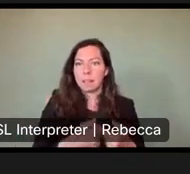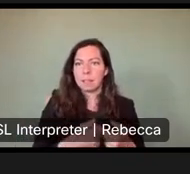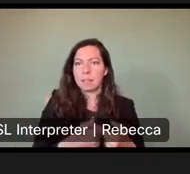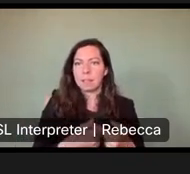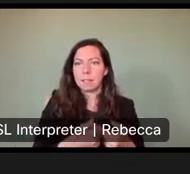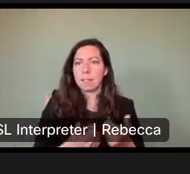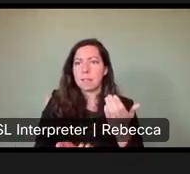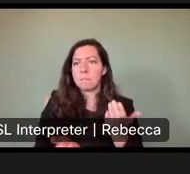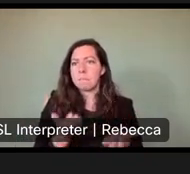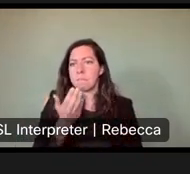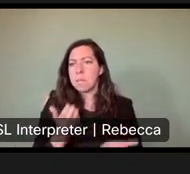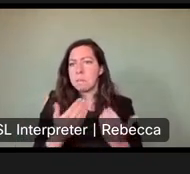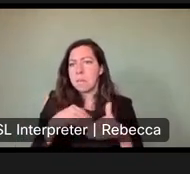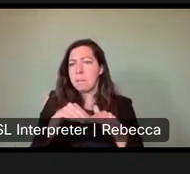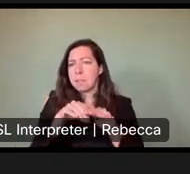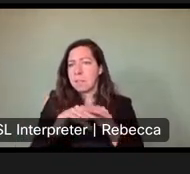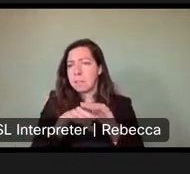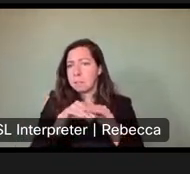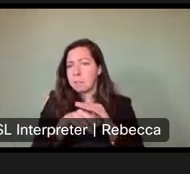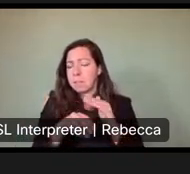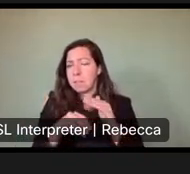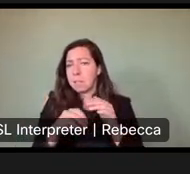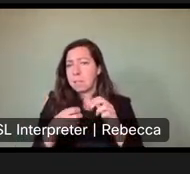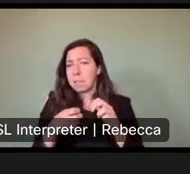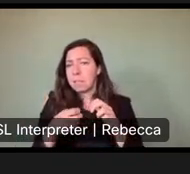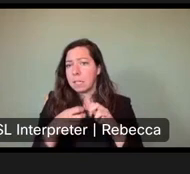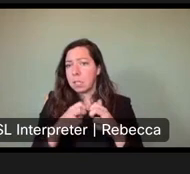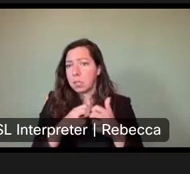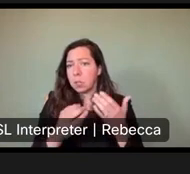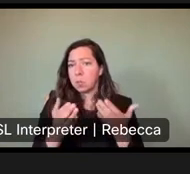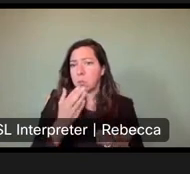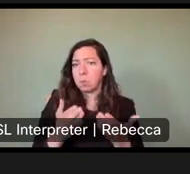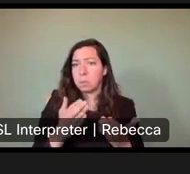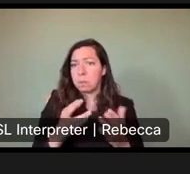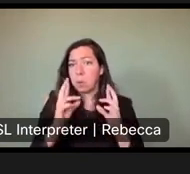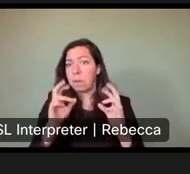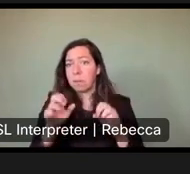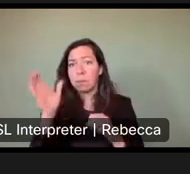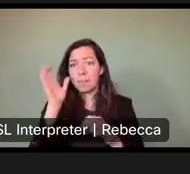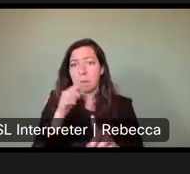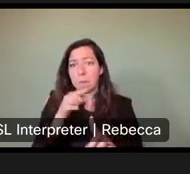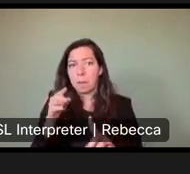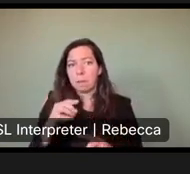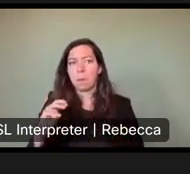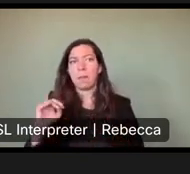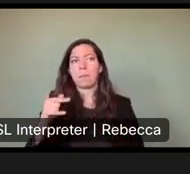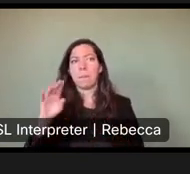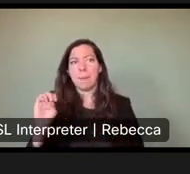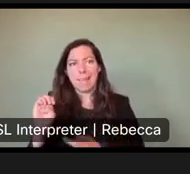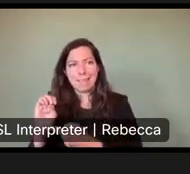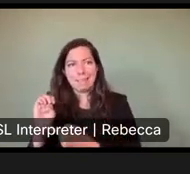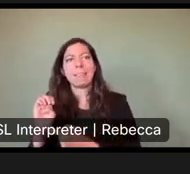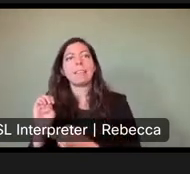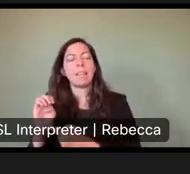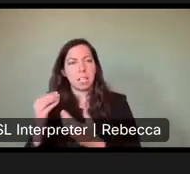accessibility issues. So I hope there's time to hear them. Um, that was, that was Maggie. I think she provided her comments